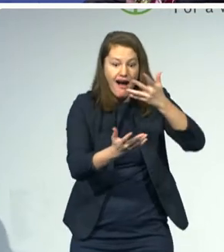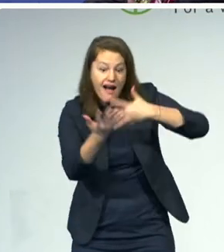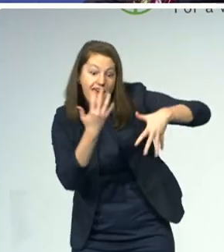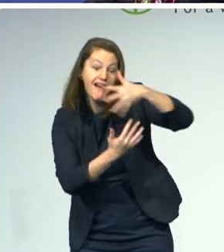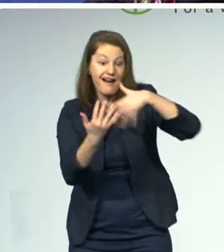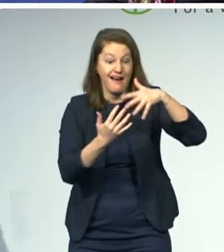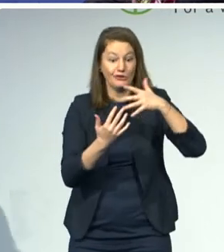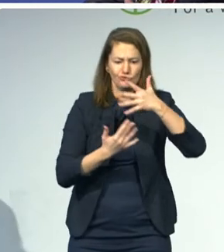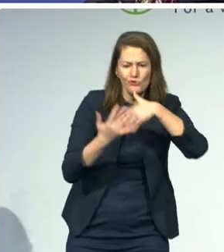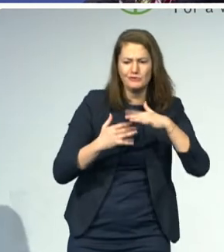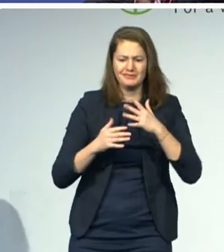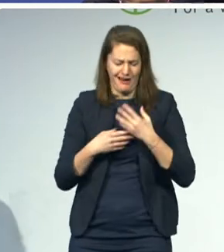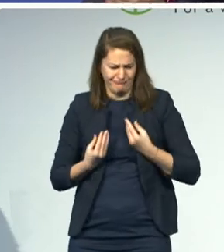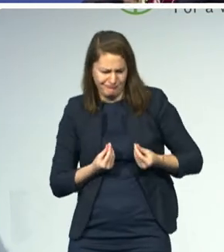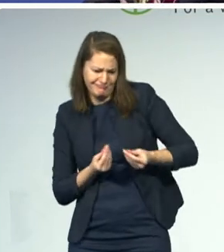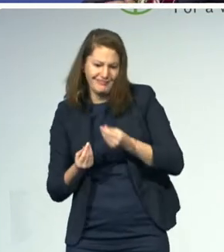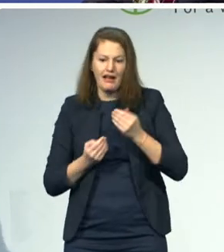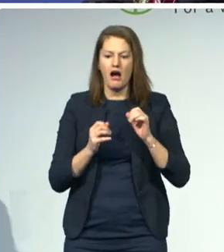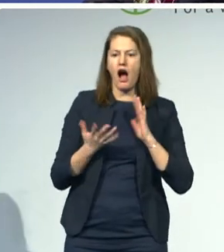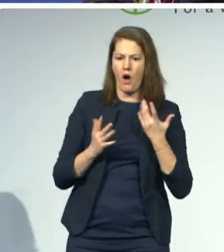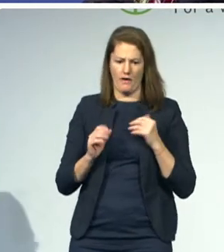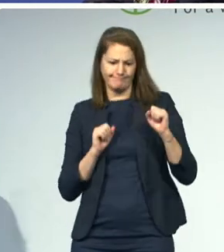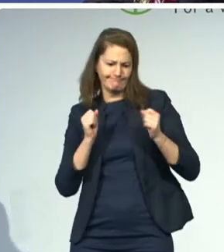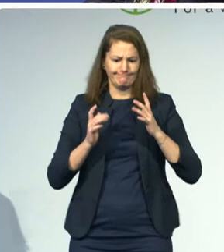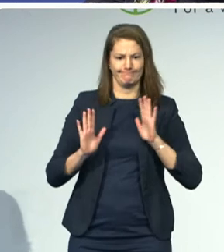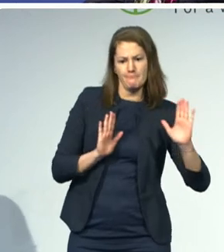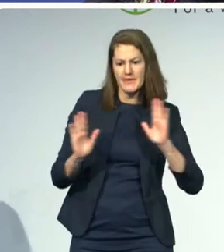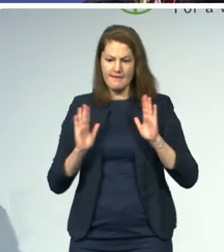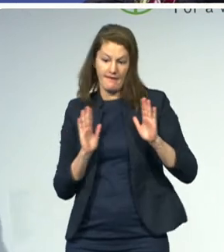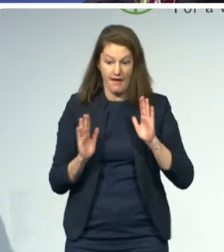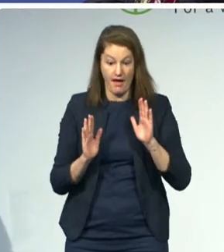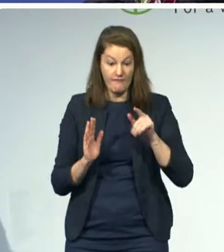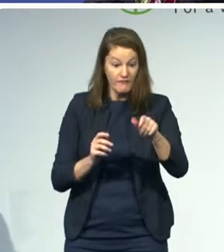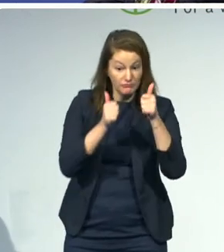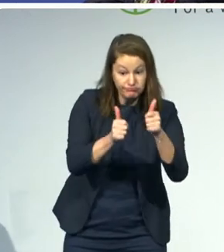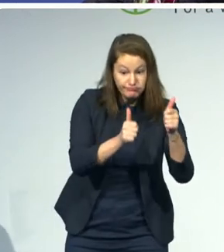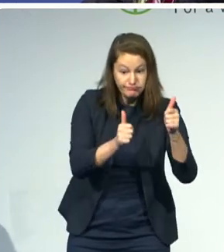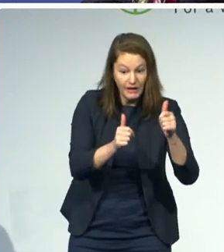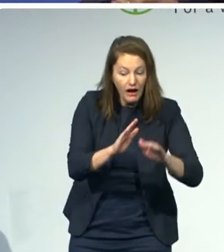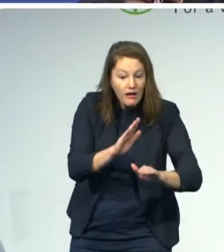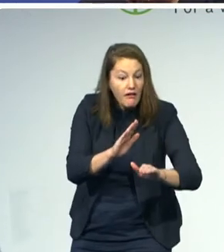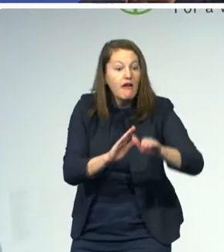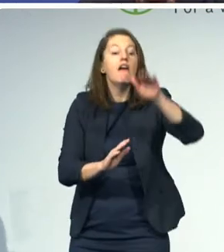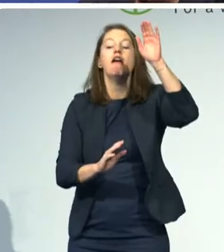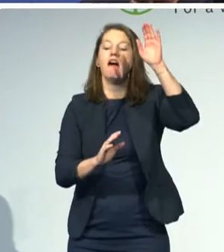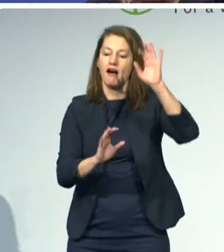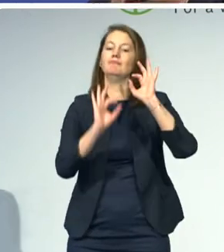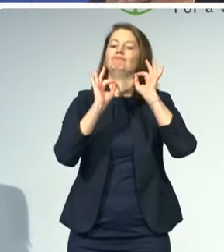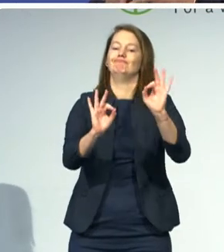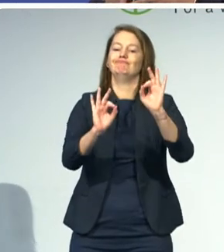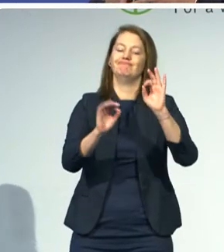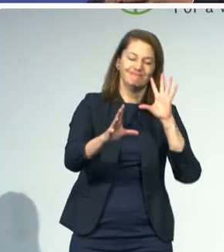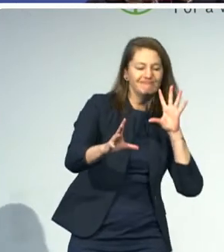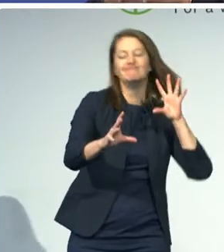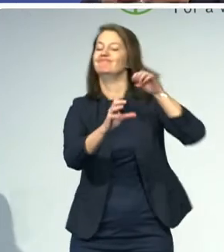these children to grow up and become full contributing citizens and members of society, their societal development